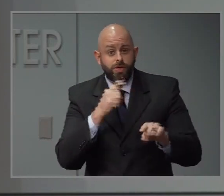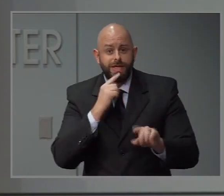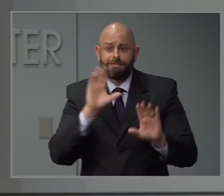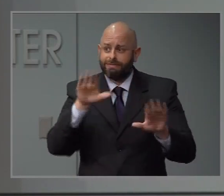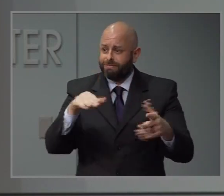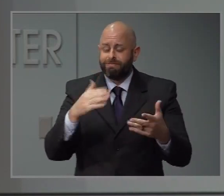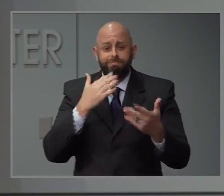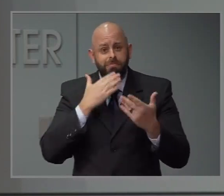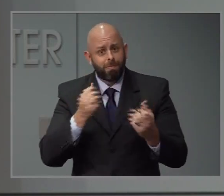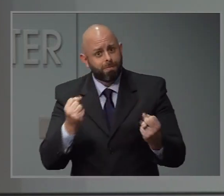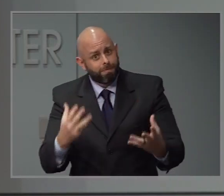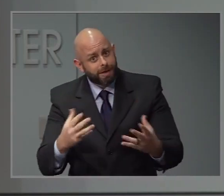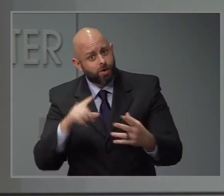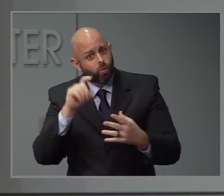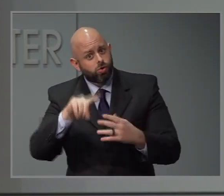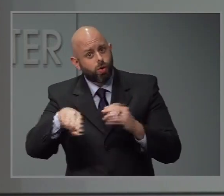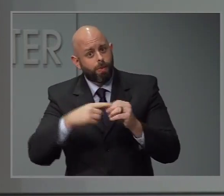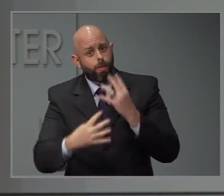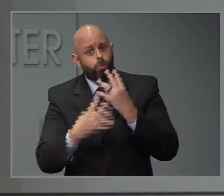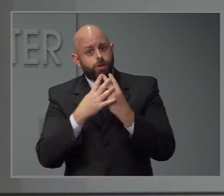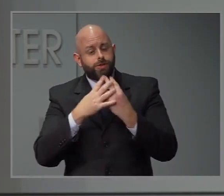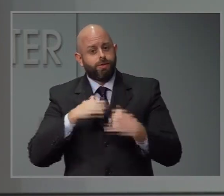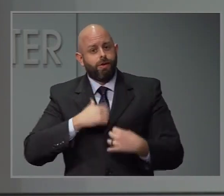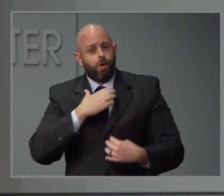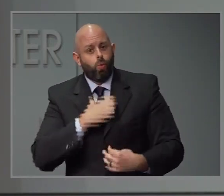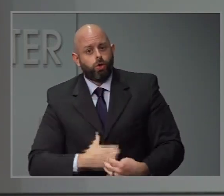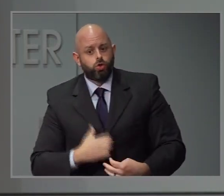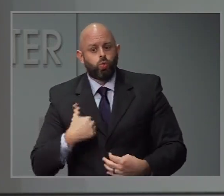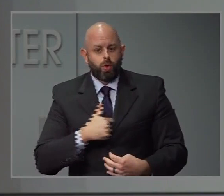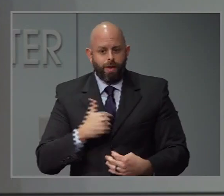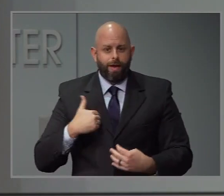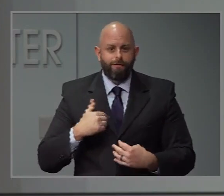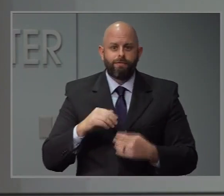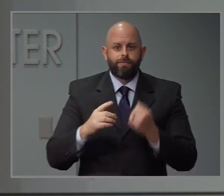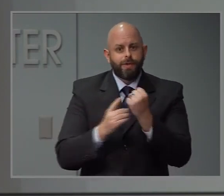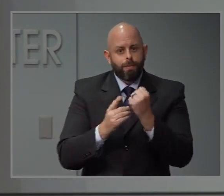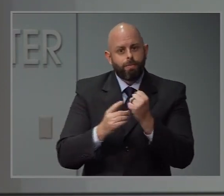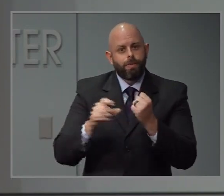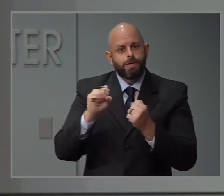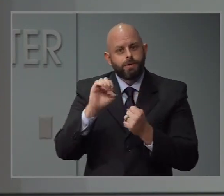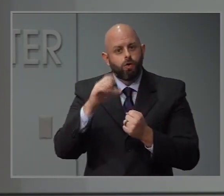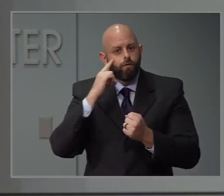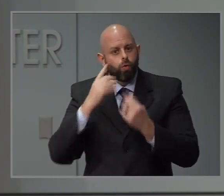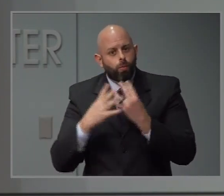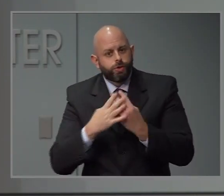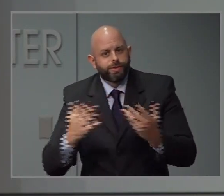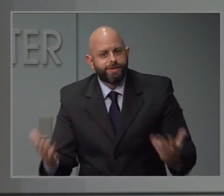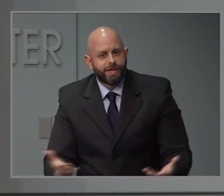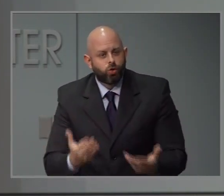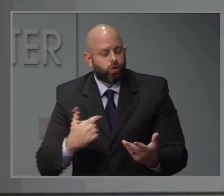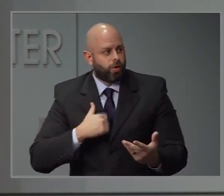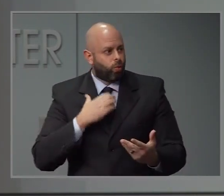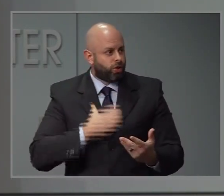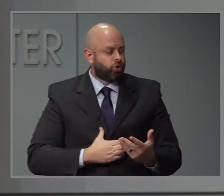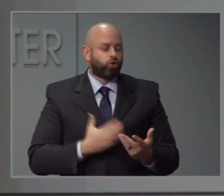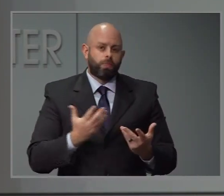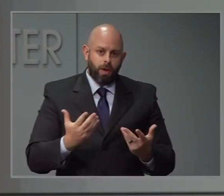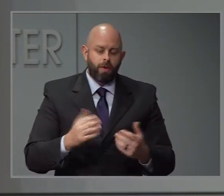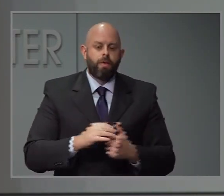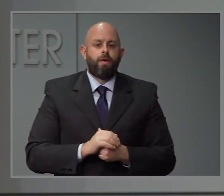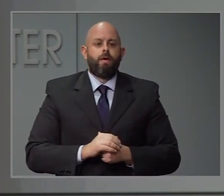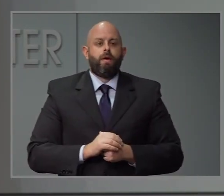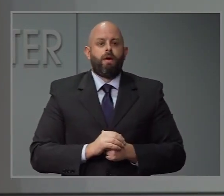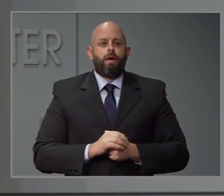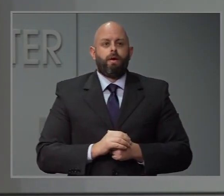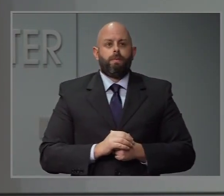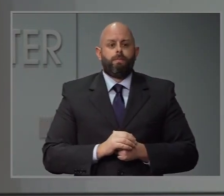me today, given the focus of today's questions. But we'll make sure to be following up on this. But what I would say is that any